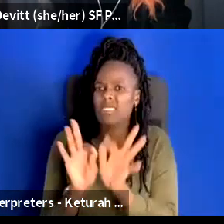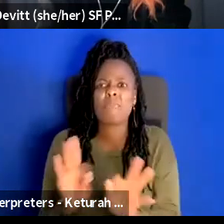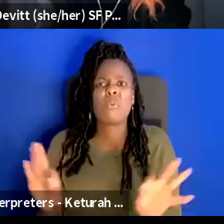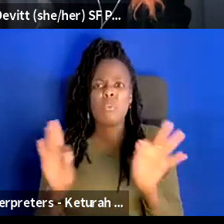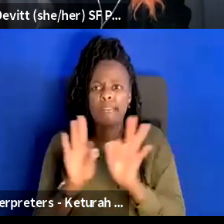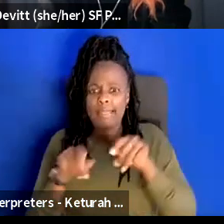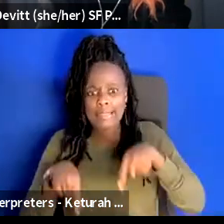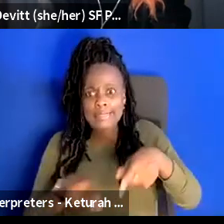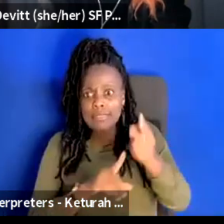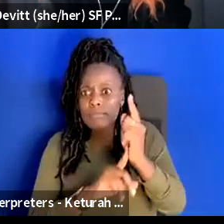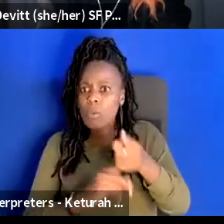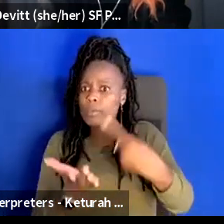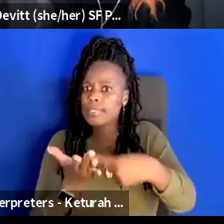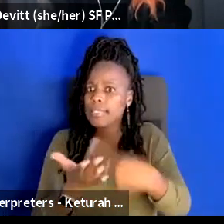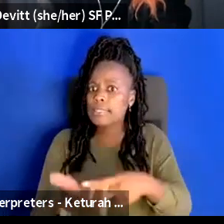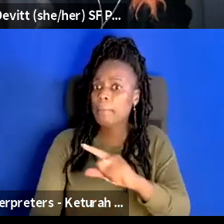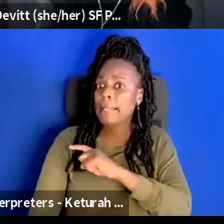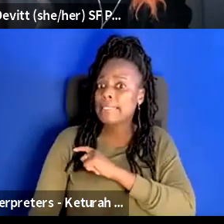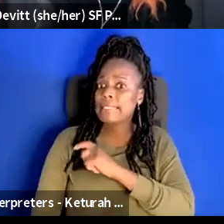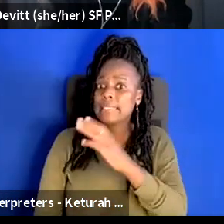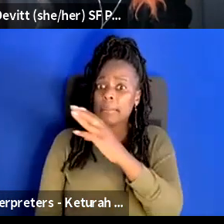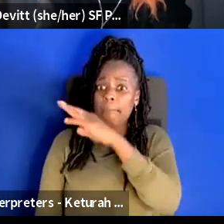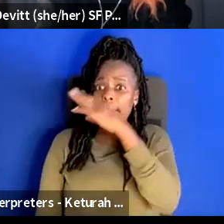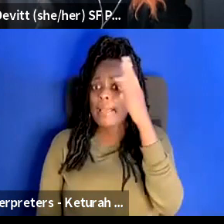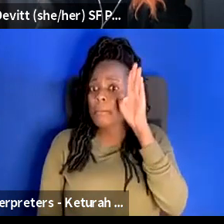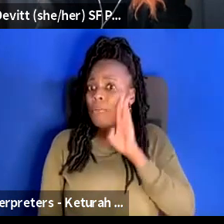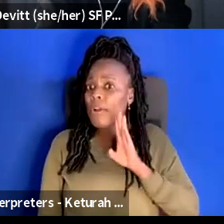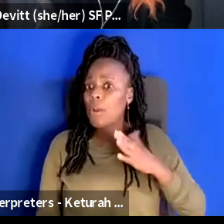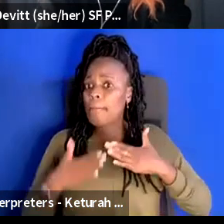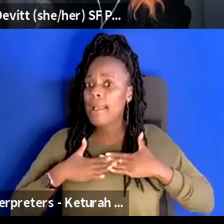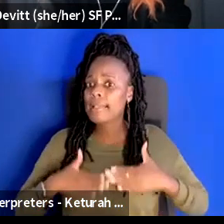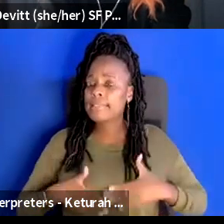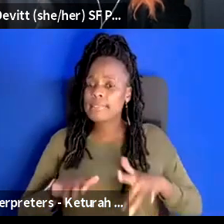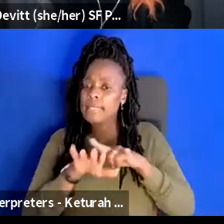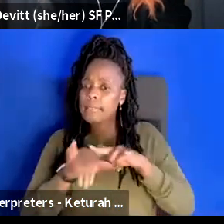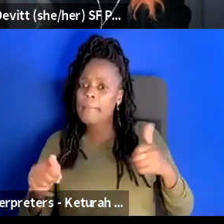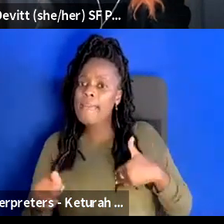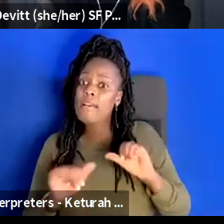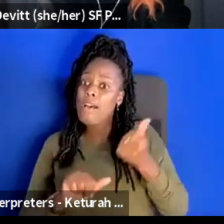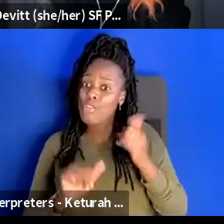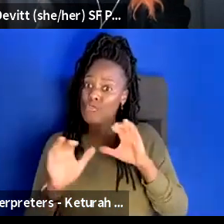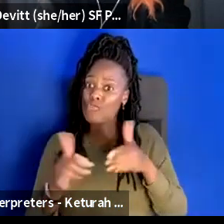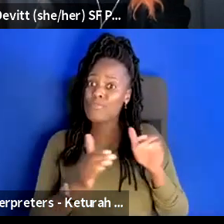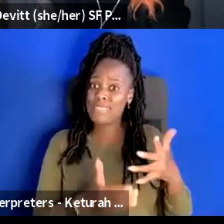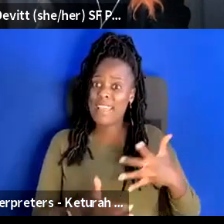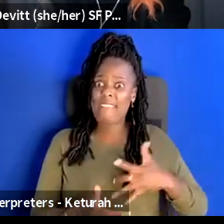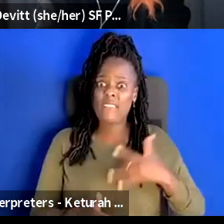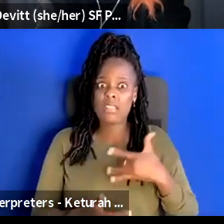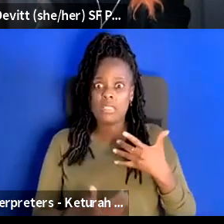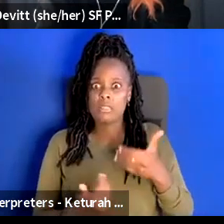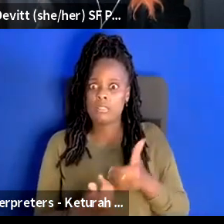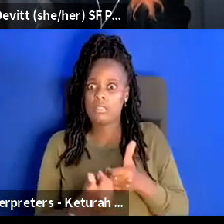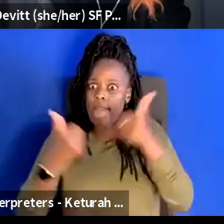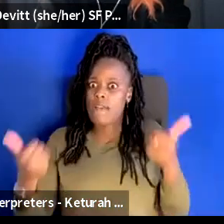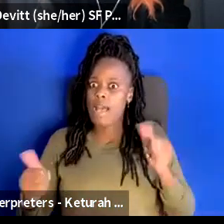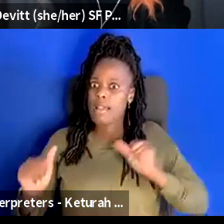we're talking about policing black and brown bodies but i think there's other groups that experience this divide too is there anyone else that you can say is not